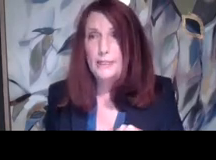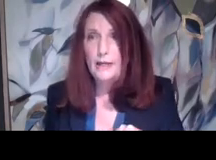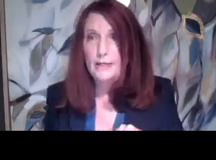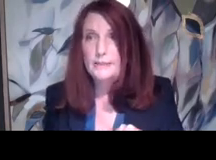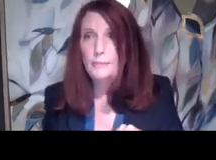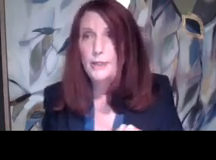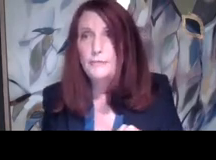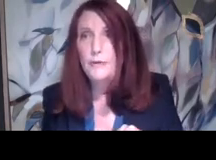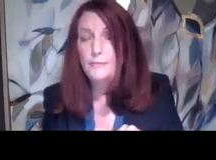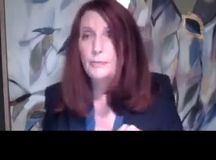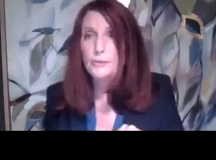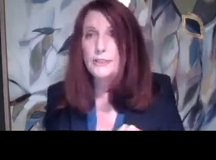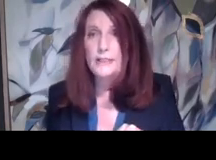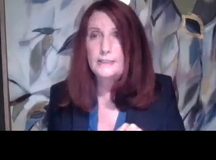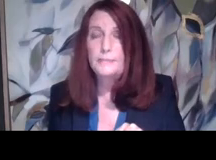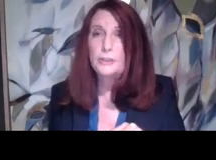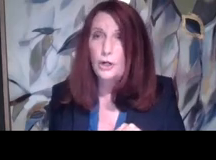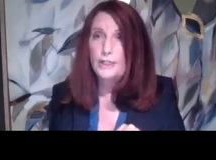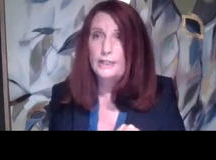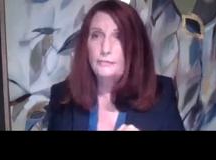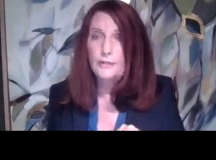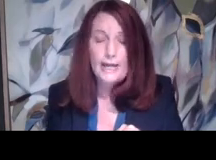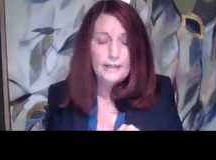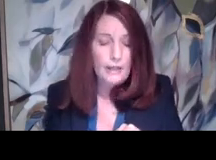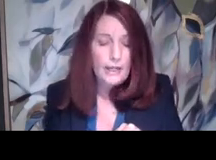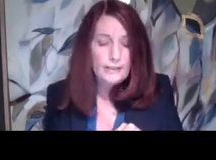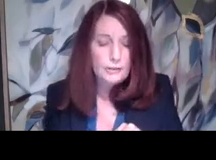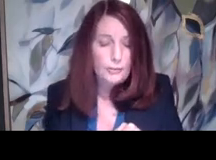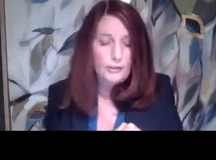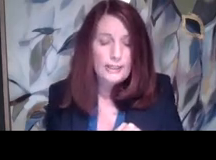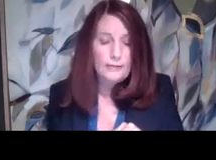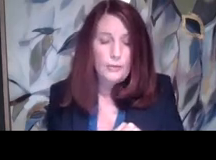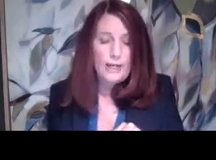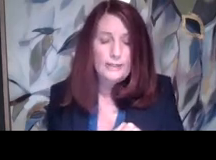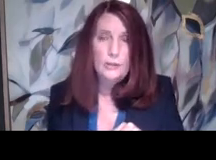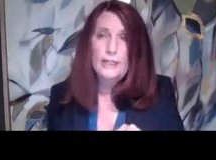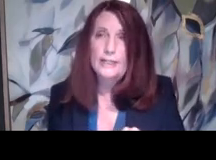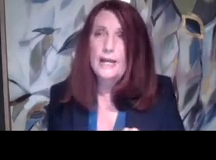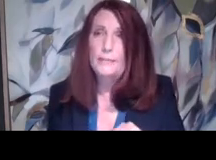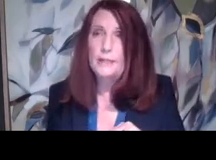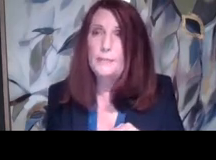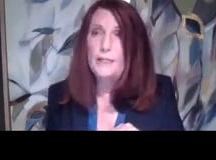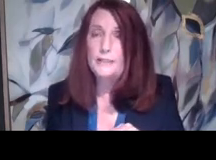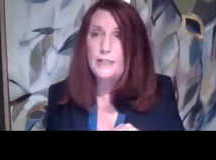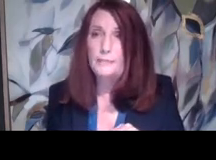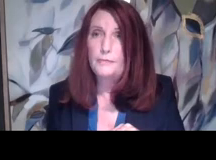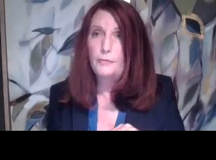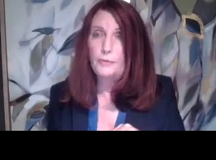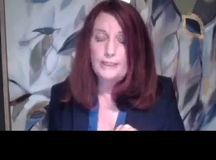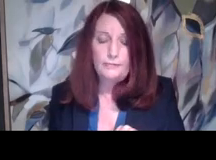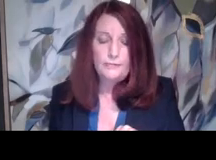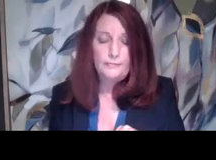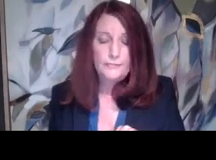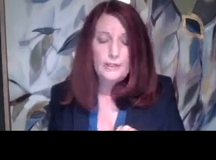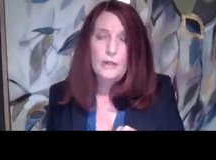have to be, uh, separated from the person that's been targeted for that. And so we look at ways looking at that might be a type of